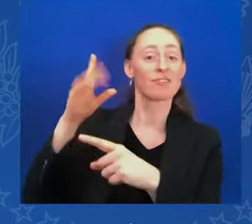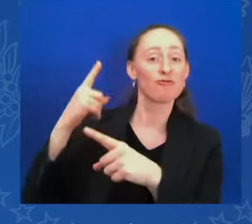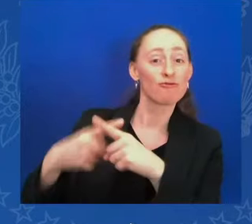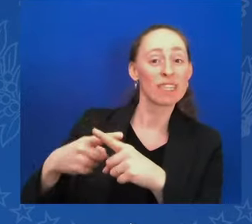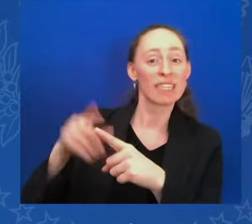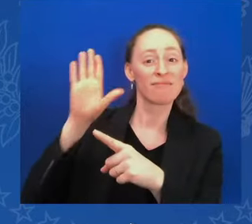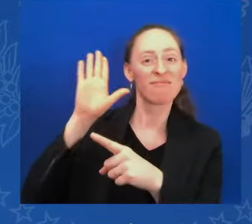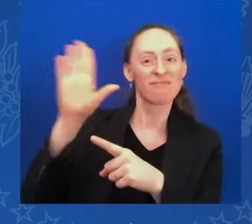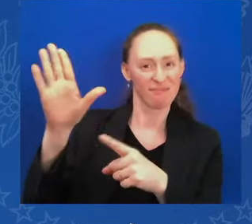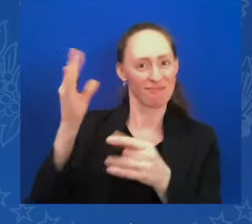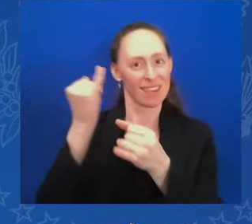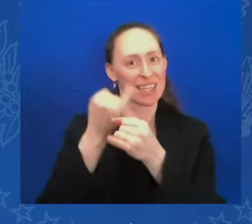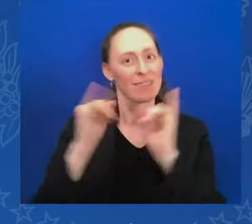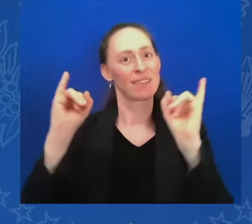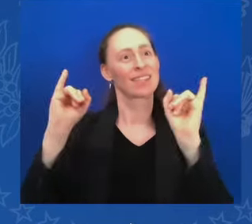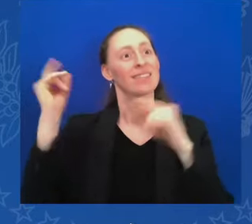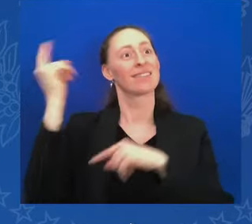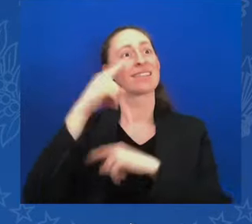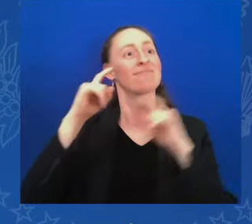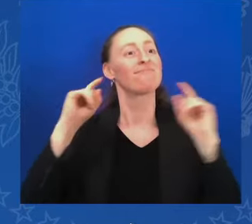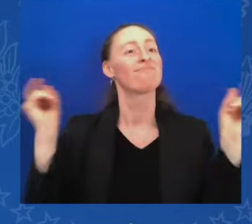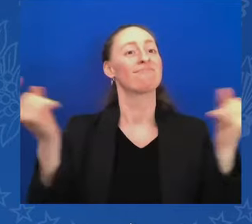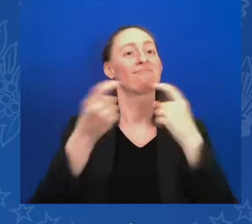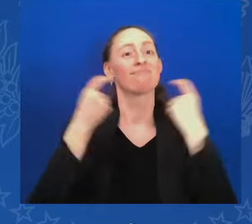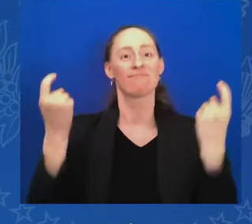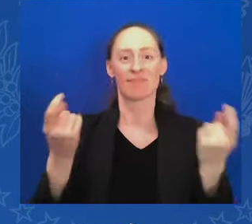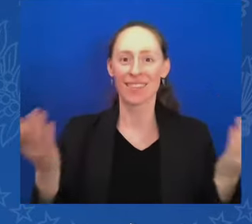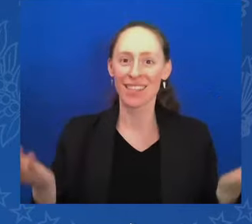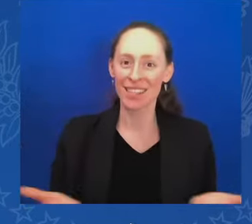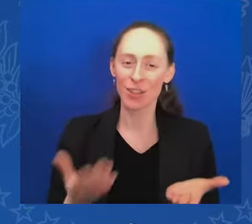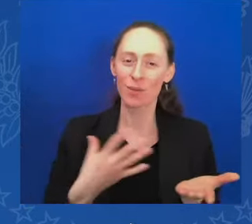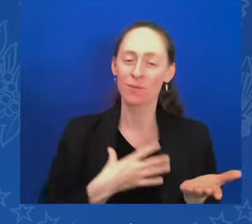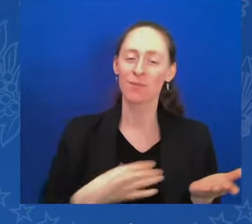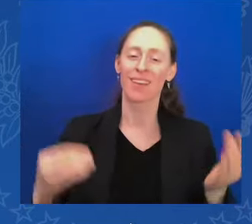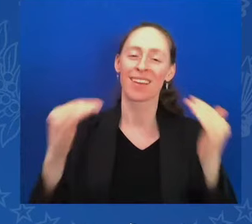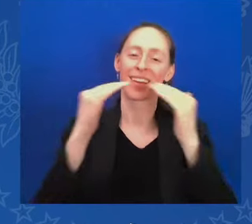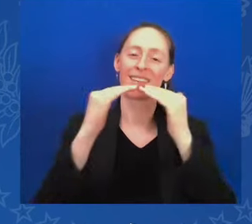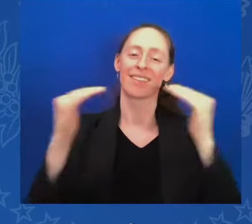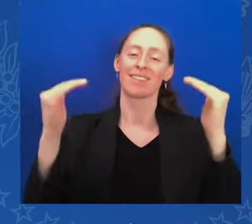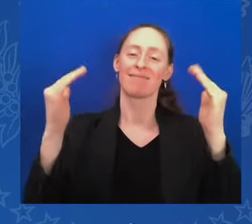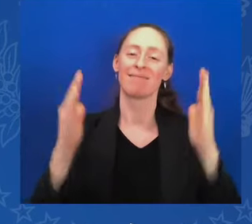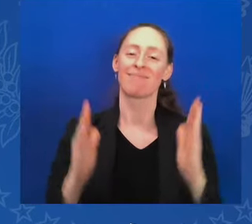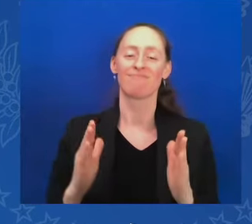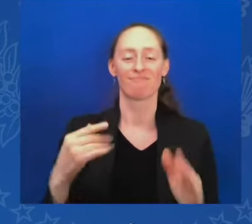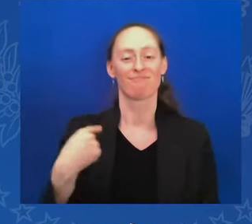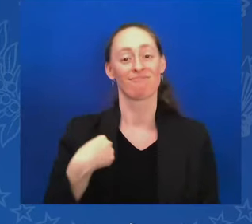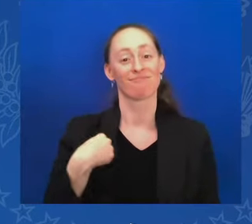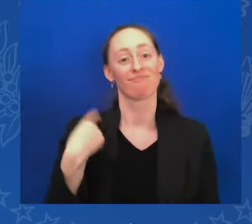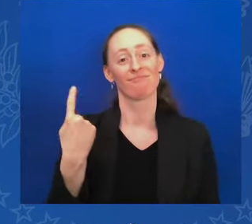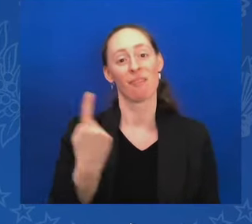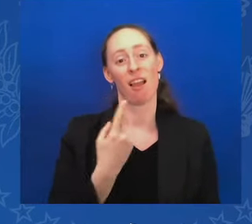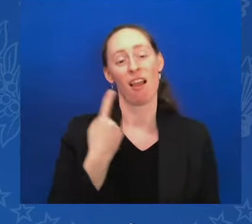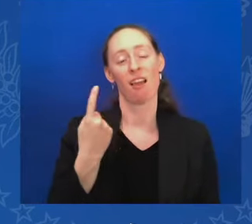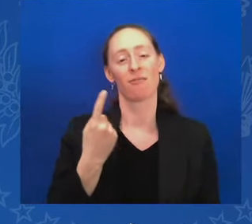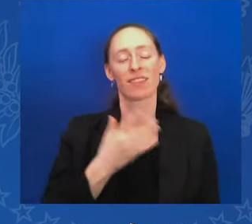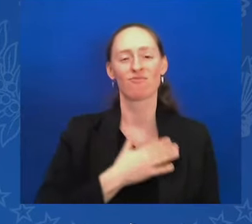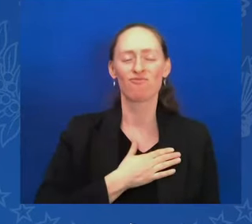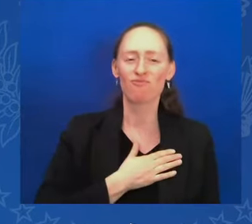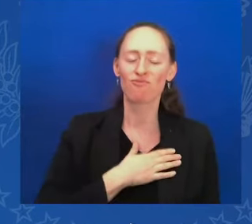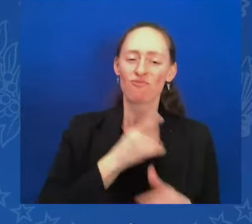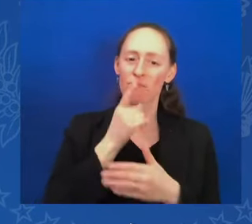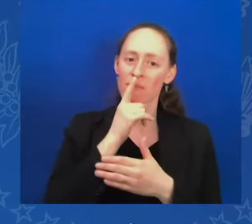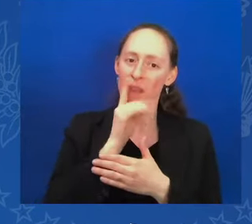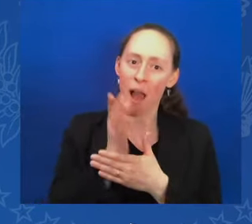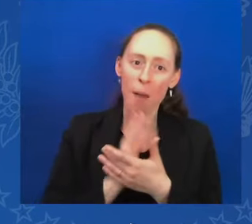As ever, we are humbled by the prestige of this celebration. And on